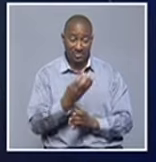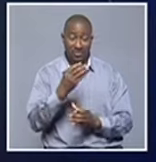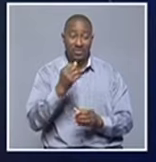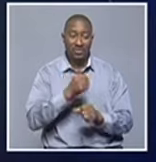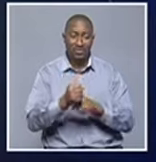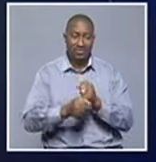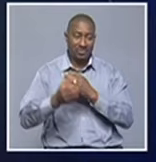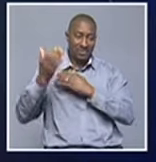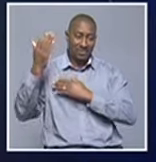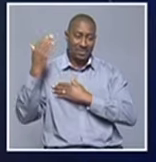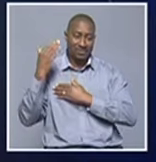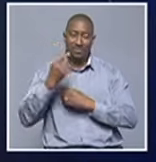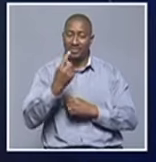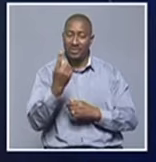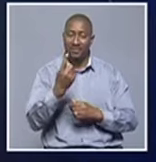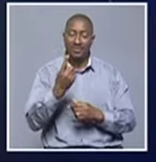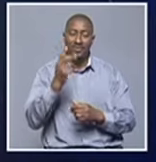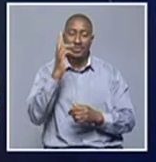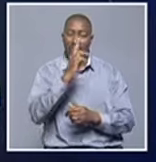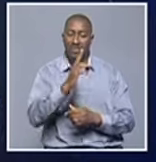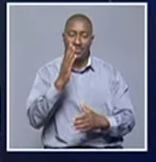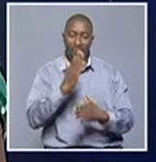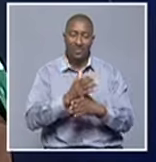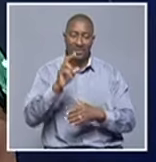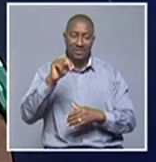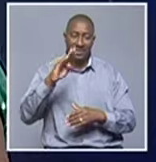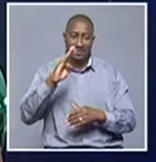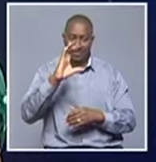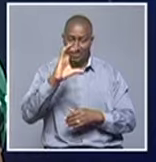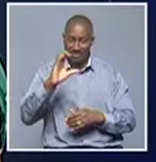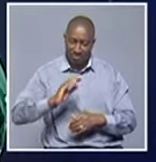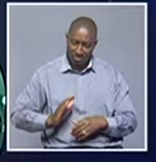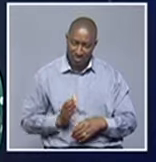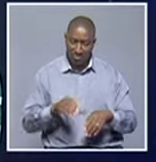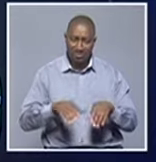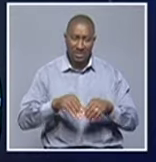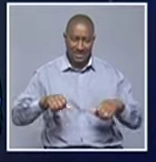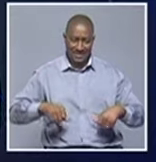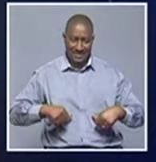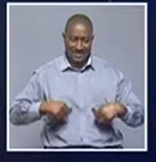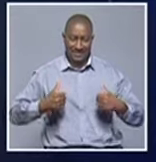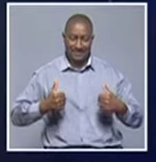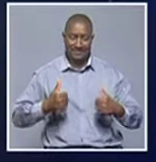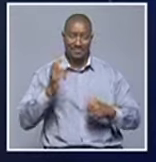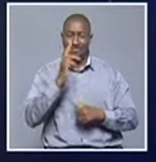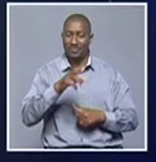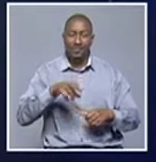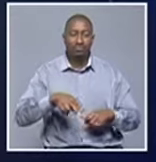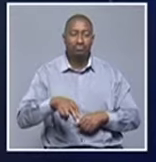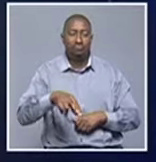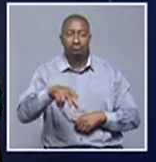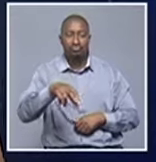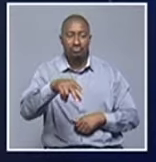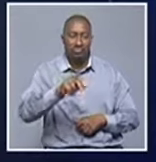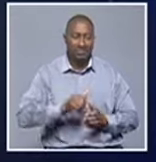for the nbc employees uh because we want to create a health working environment for the employees because you know like they say healthy environment